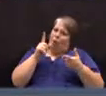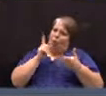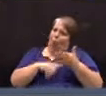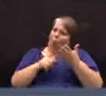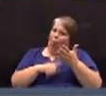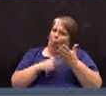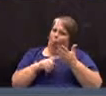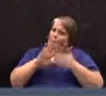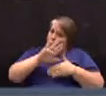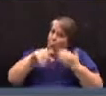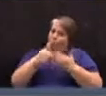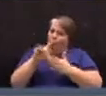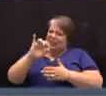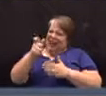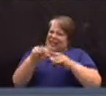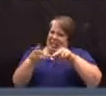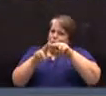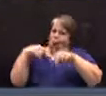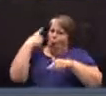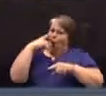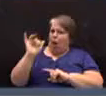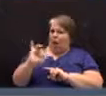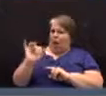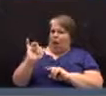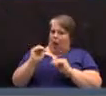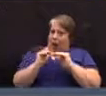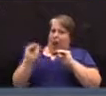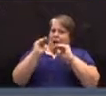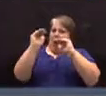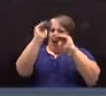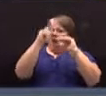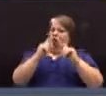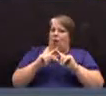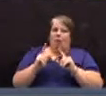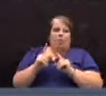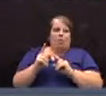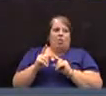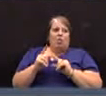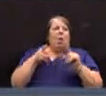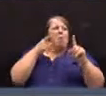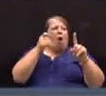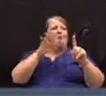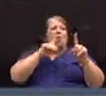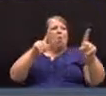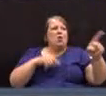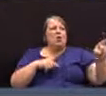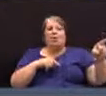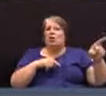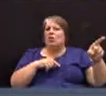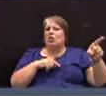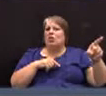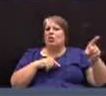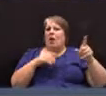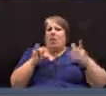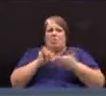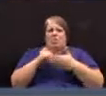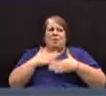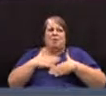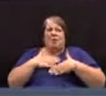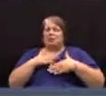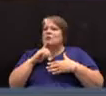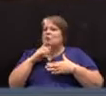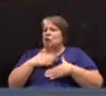entire resulting property tax or property owners' costs look like, that would be much appreciated.